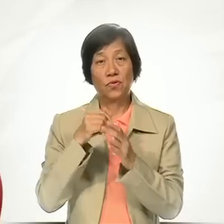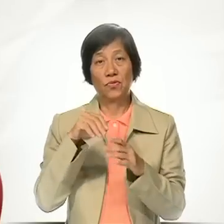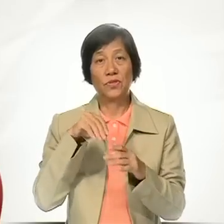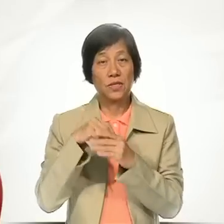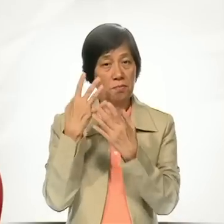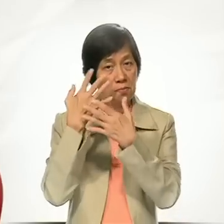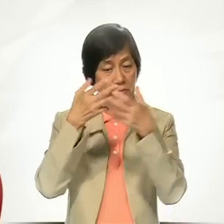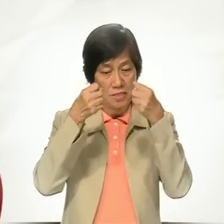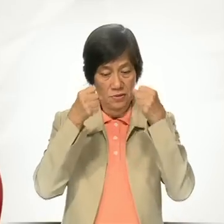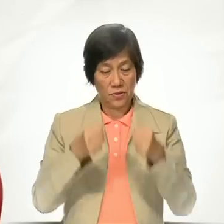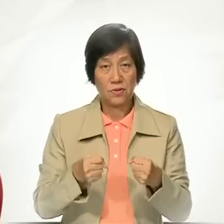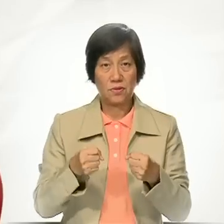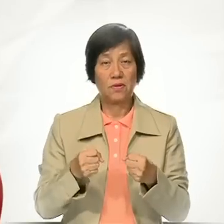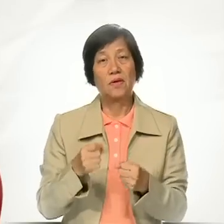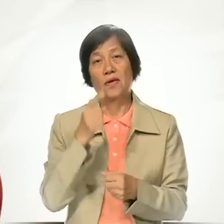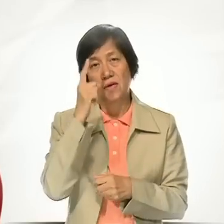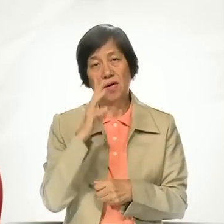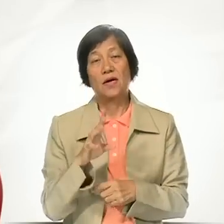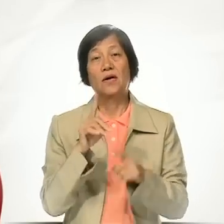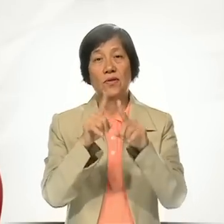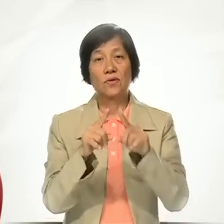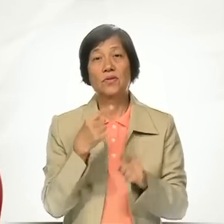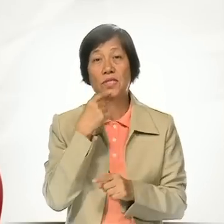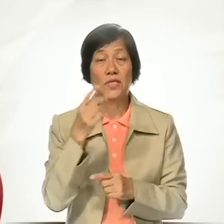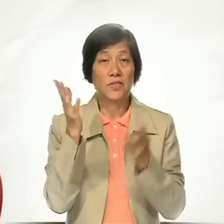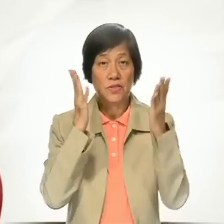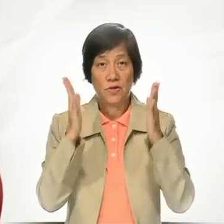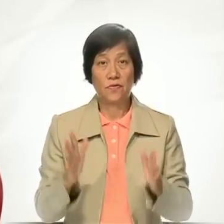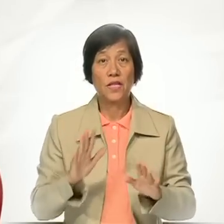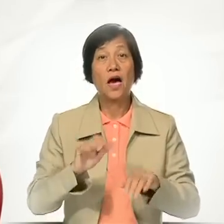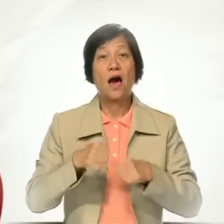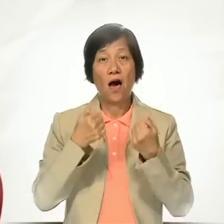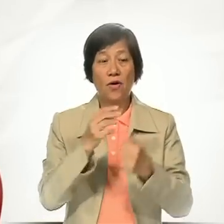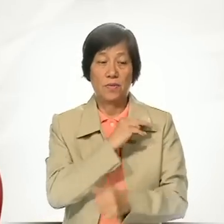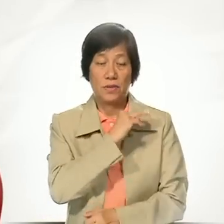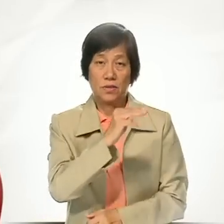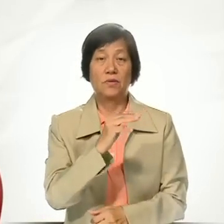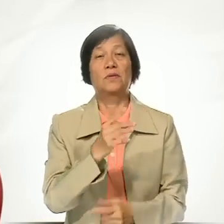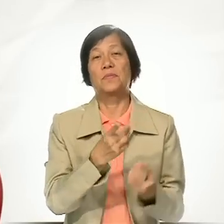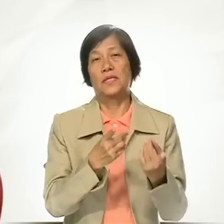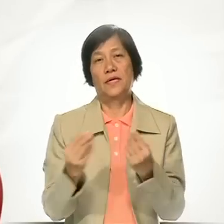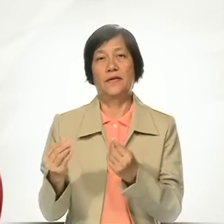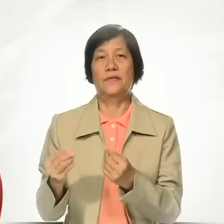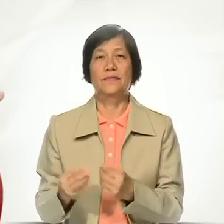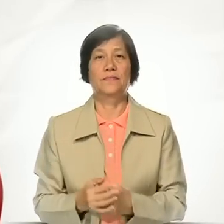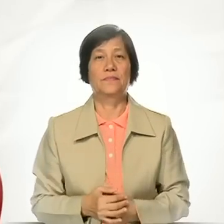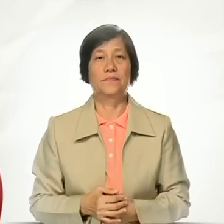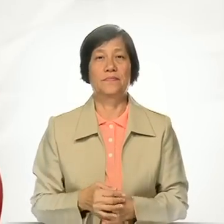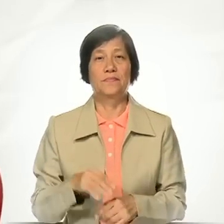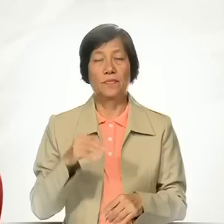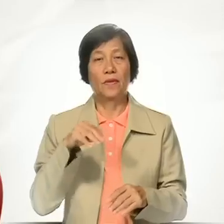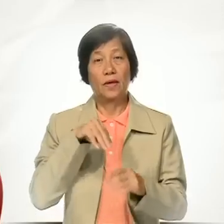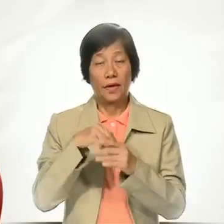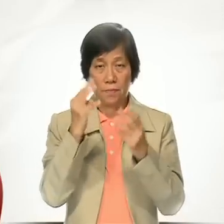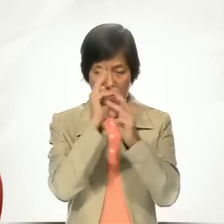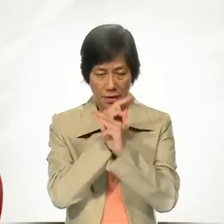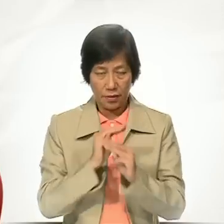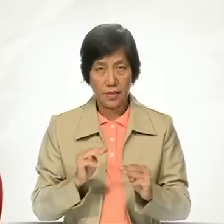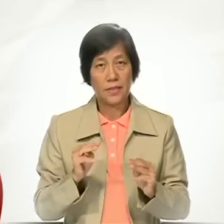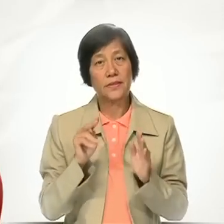But God also tells the servant how the mission will be accomplished in meekness,